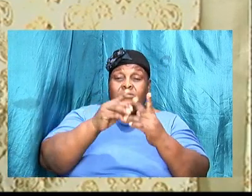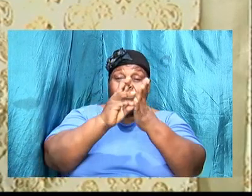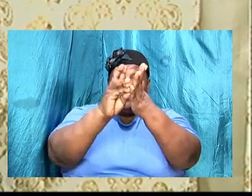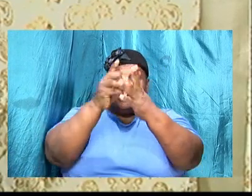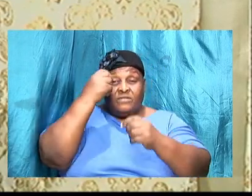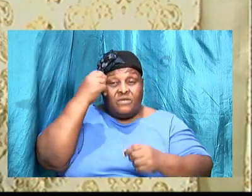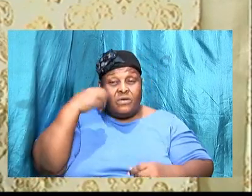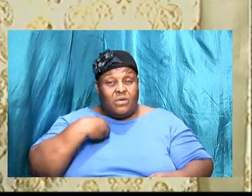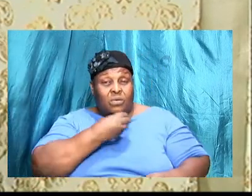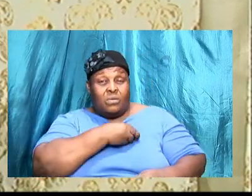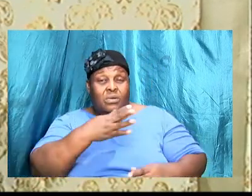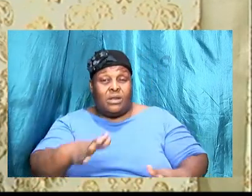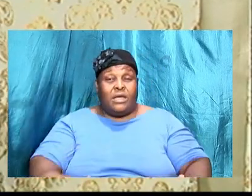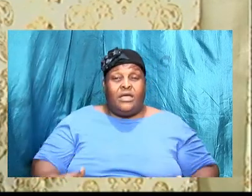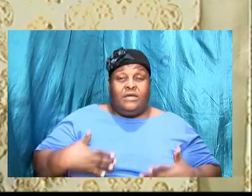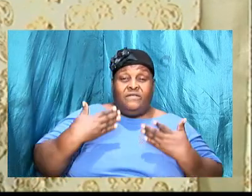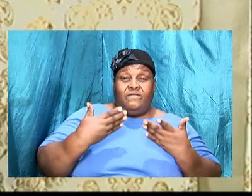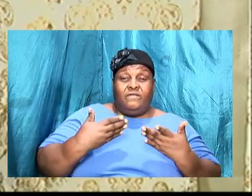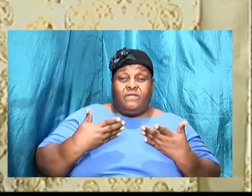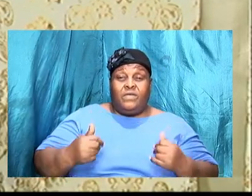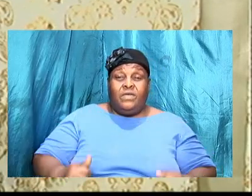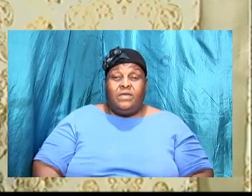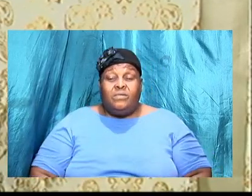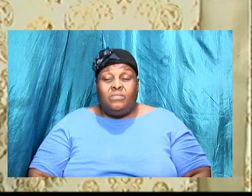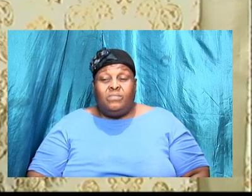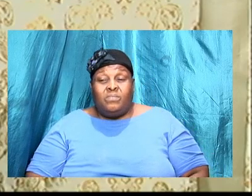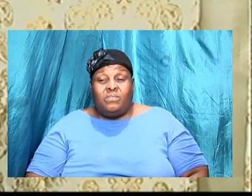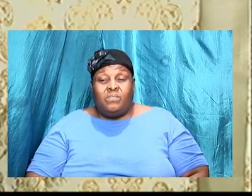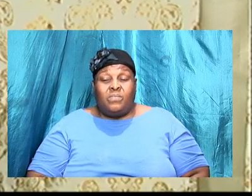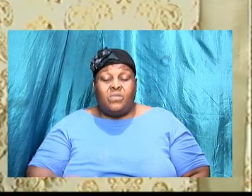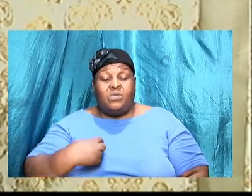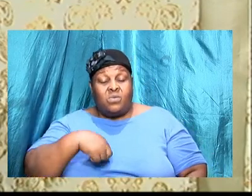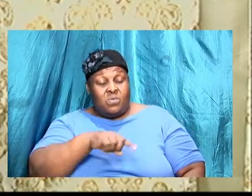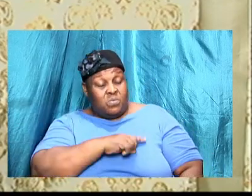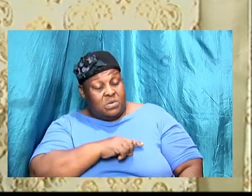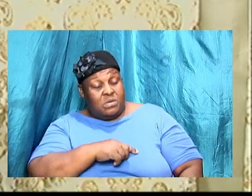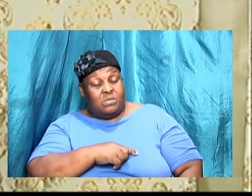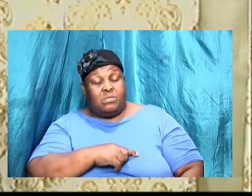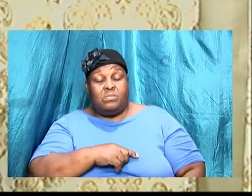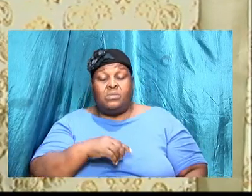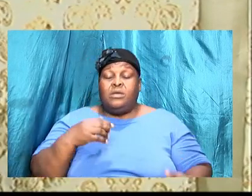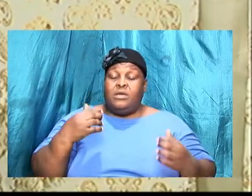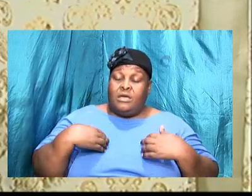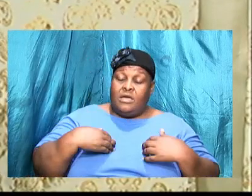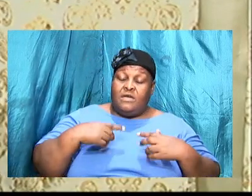Brothers and sisters, we will have to live with it.